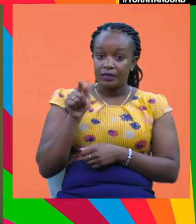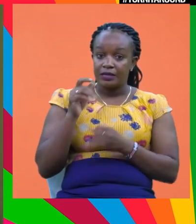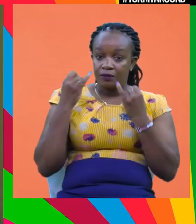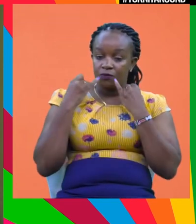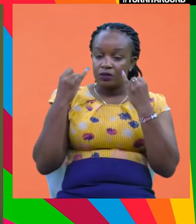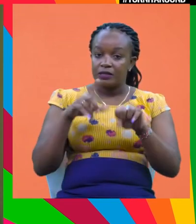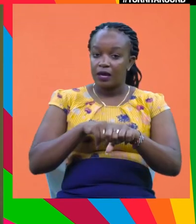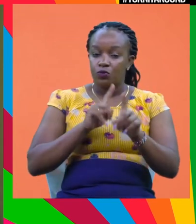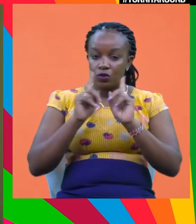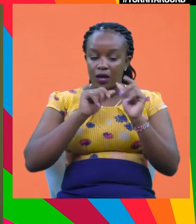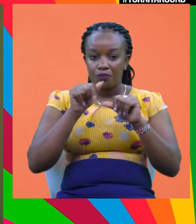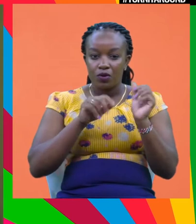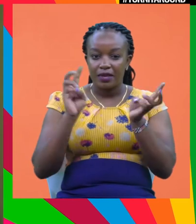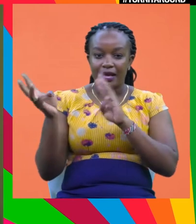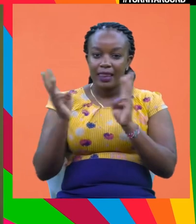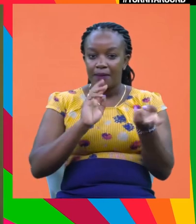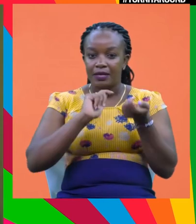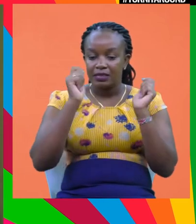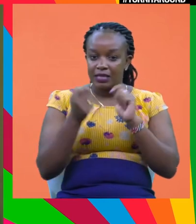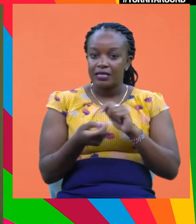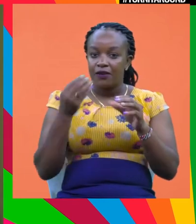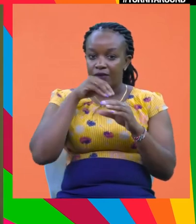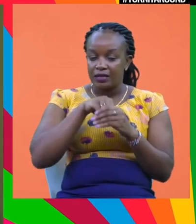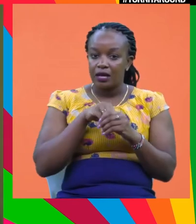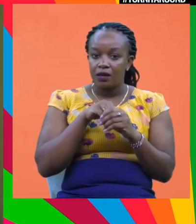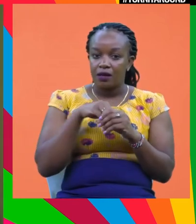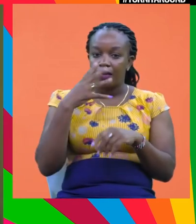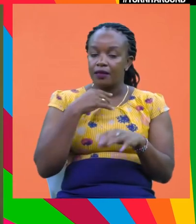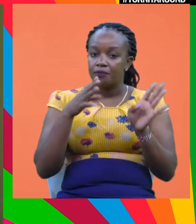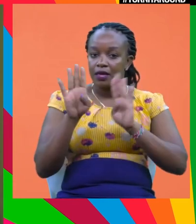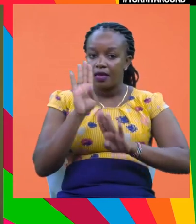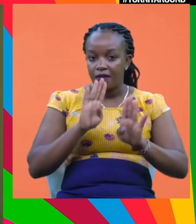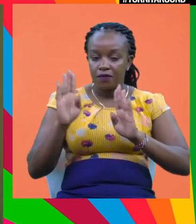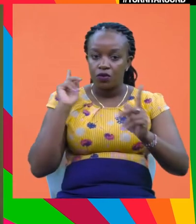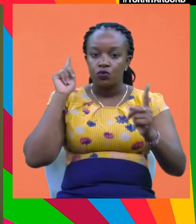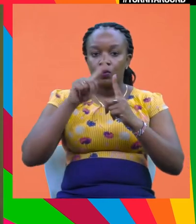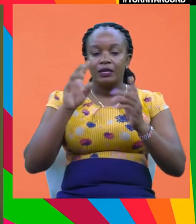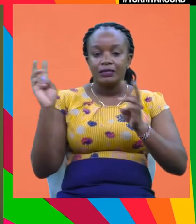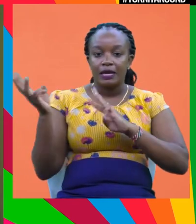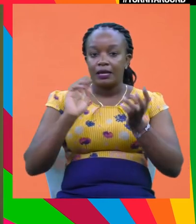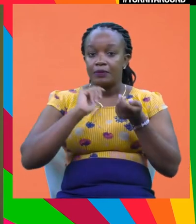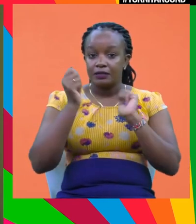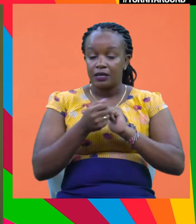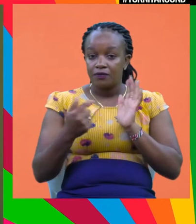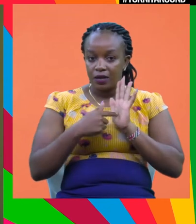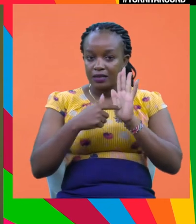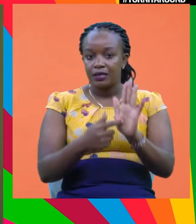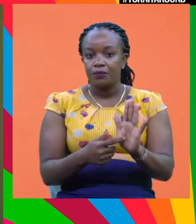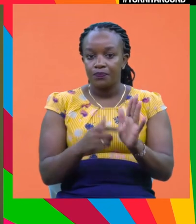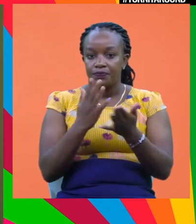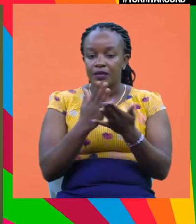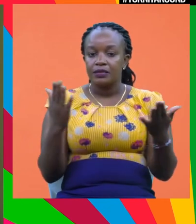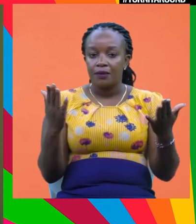to climate change, investor and corporate behavior and involvement in climate change. And just to give you an example,